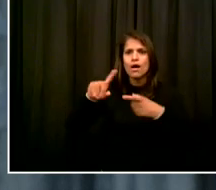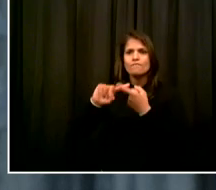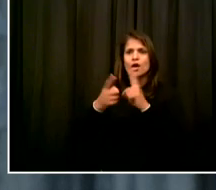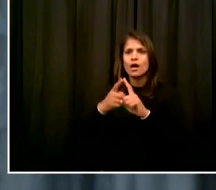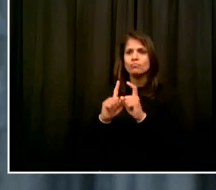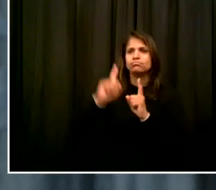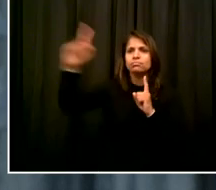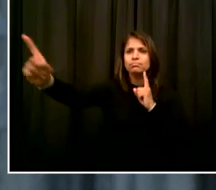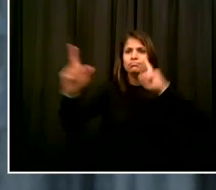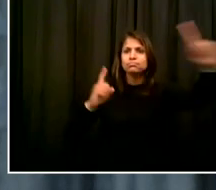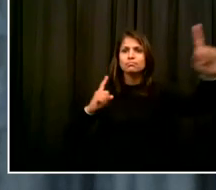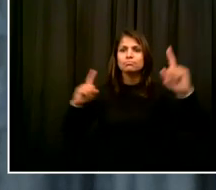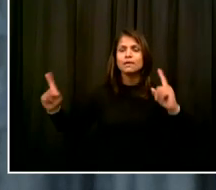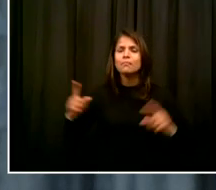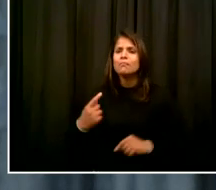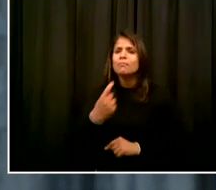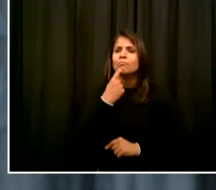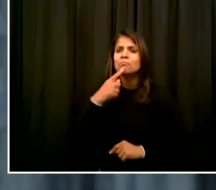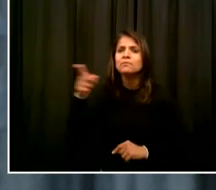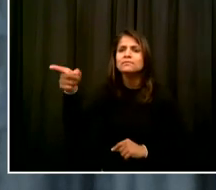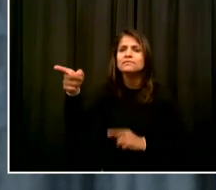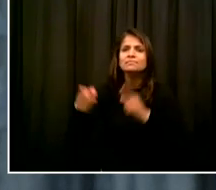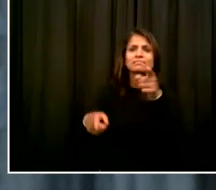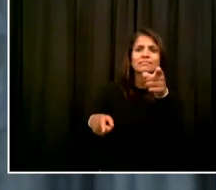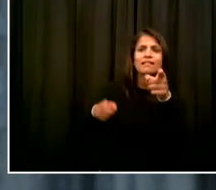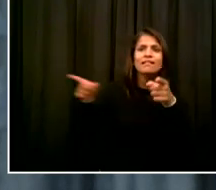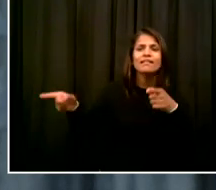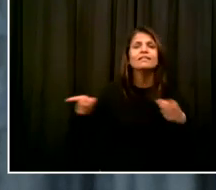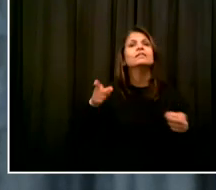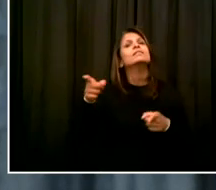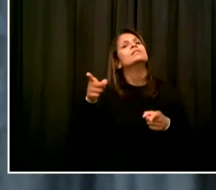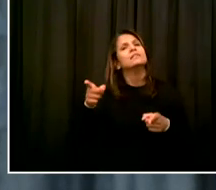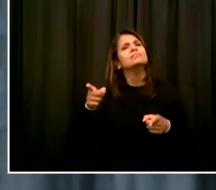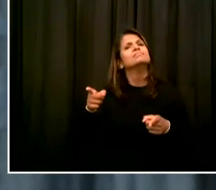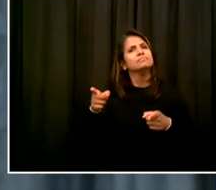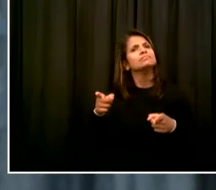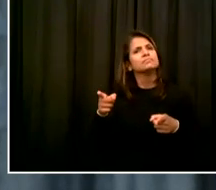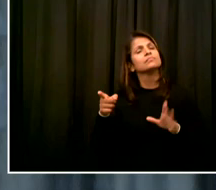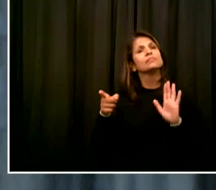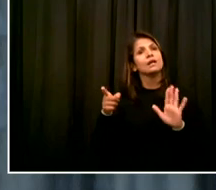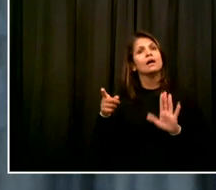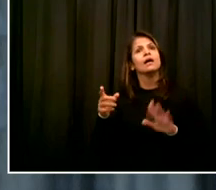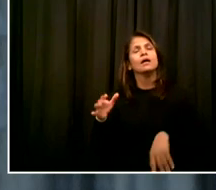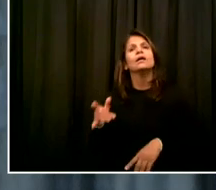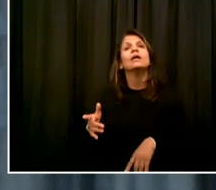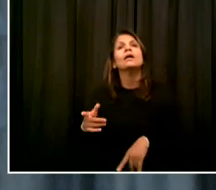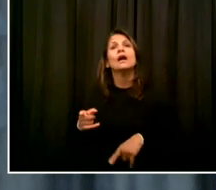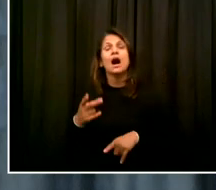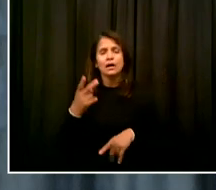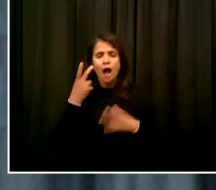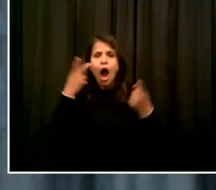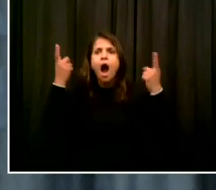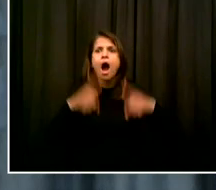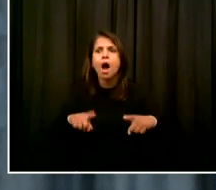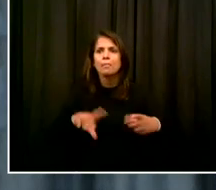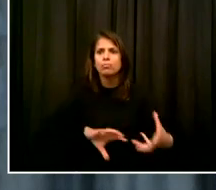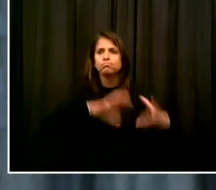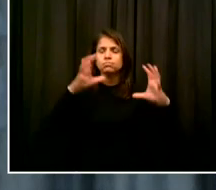our country have a long overdue reckoning with racial injustice. Many are participating in it themselves,